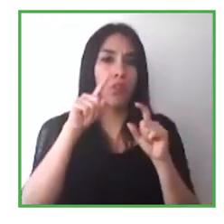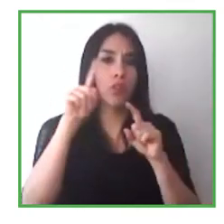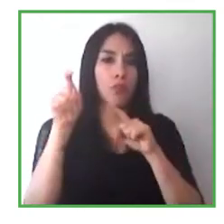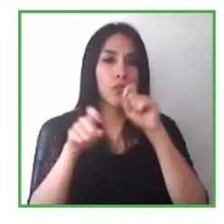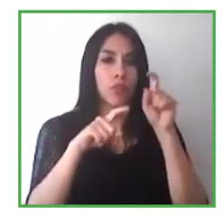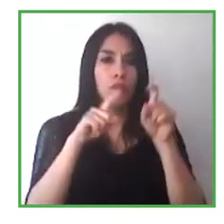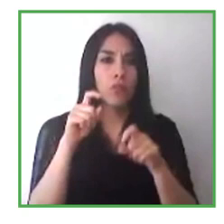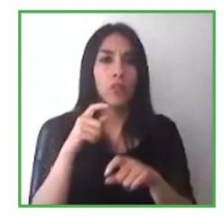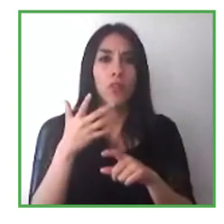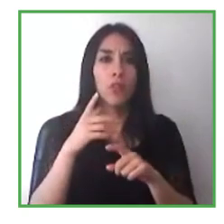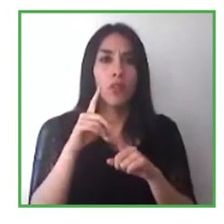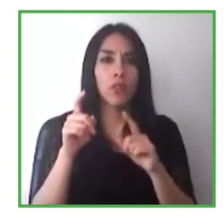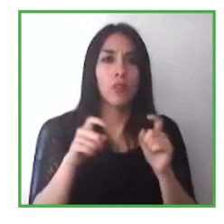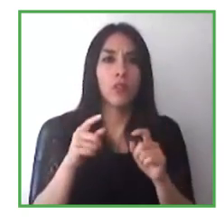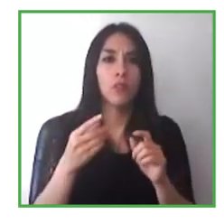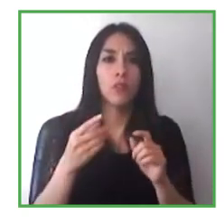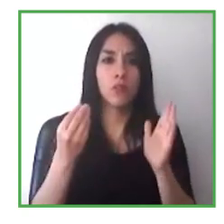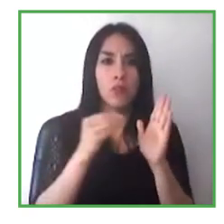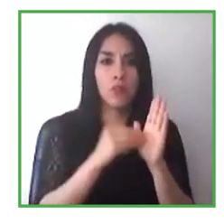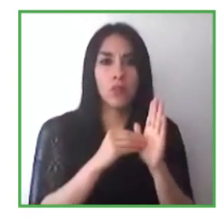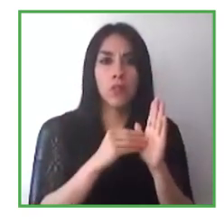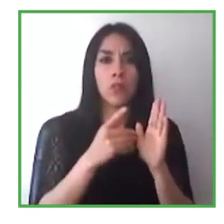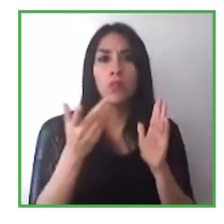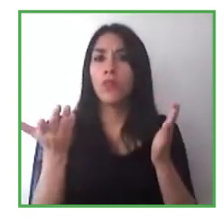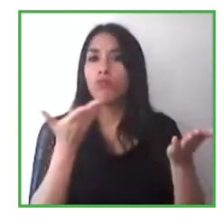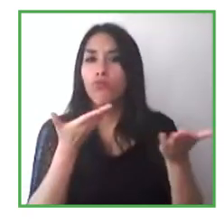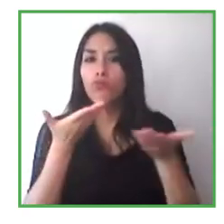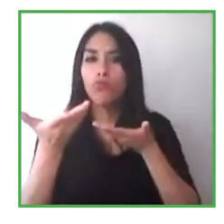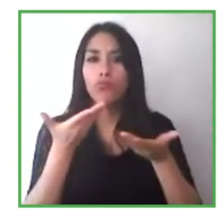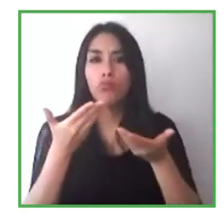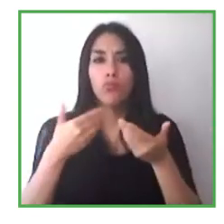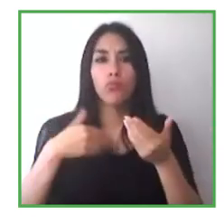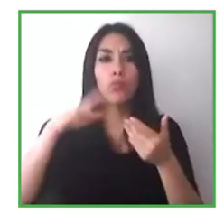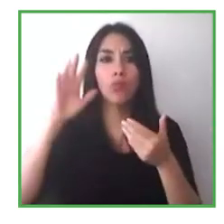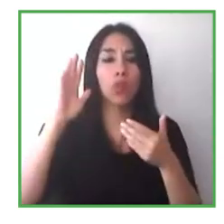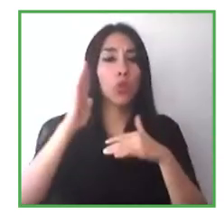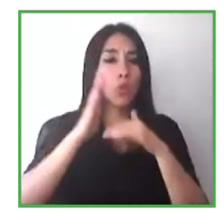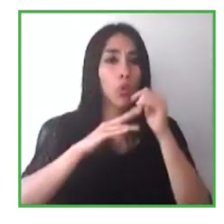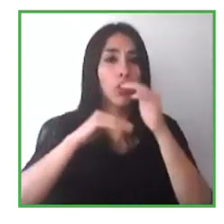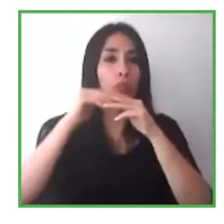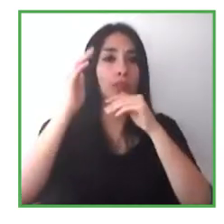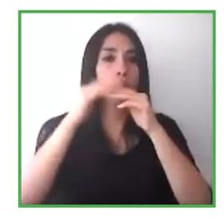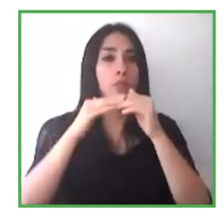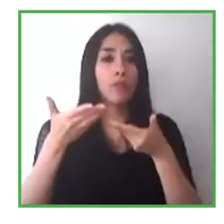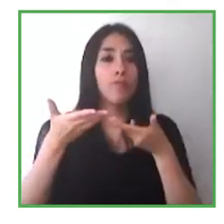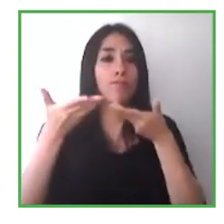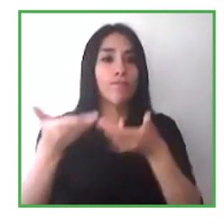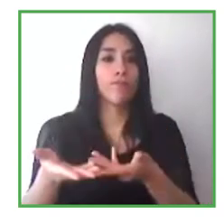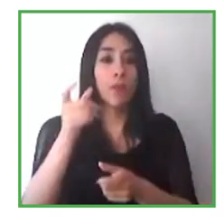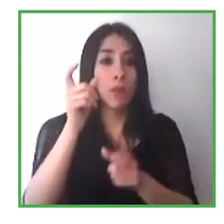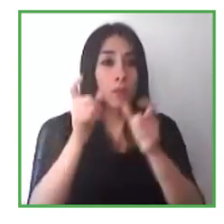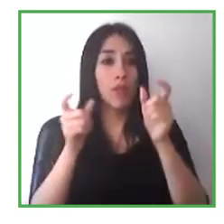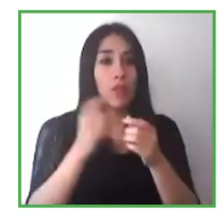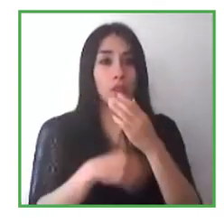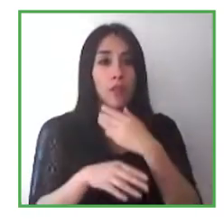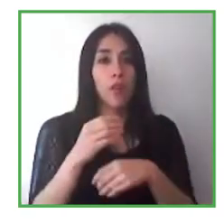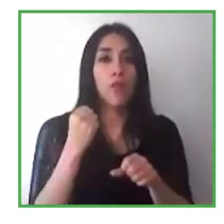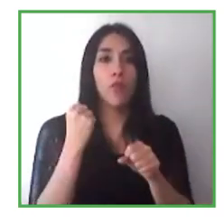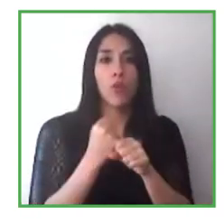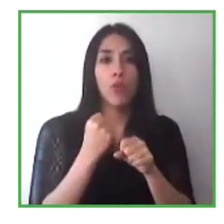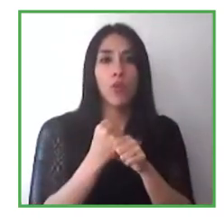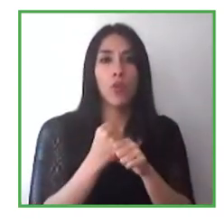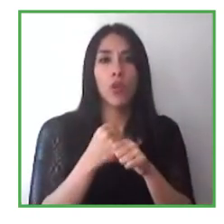We know that people with disabilities have been working from home for years and many want to continue to do that, but others with